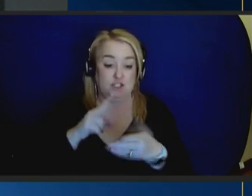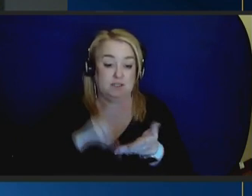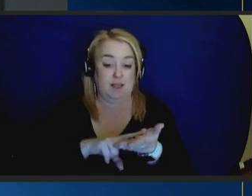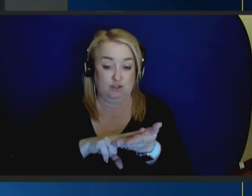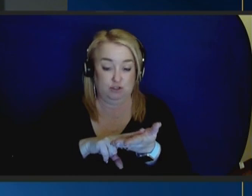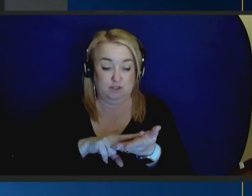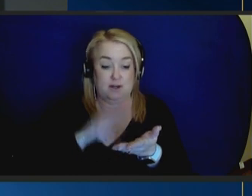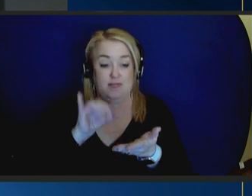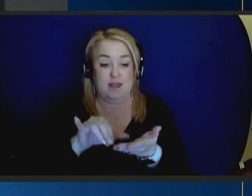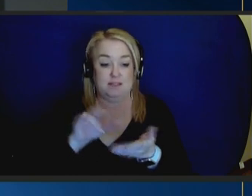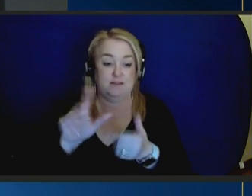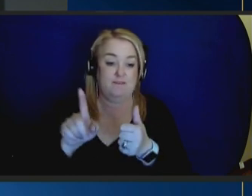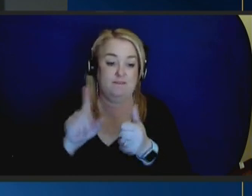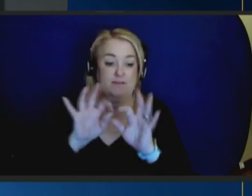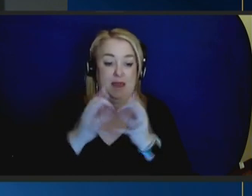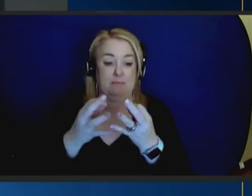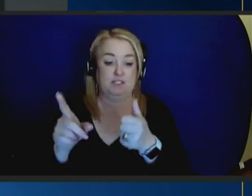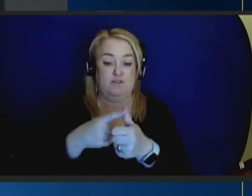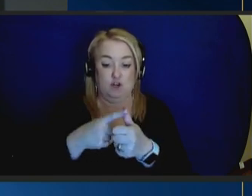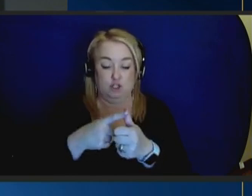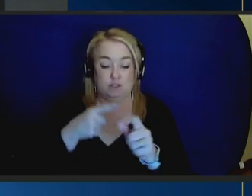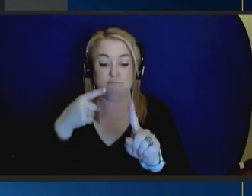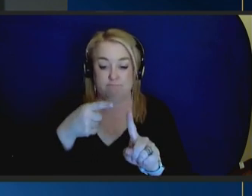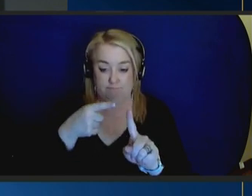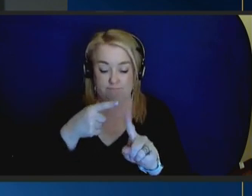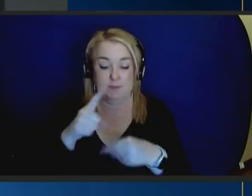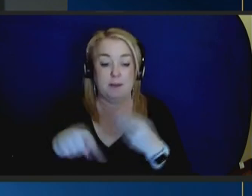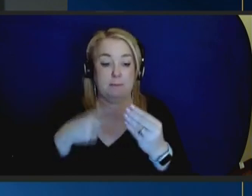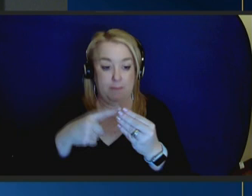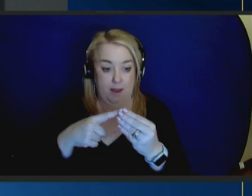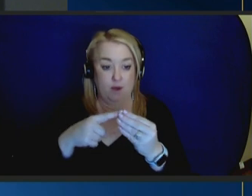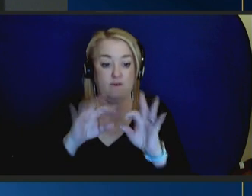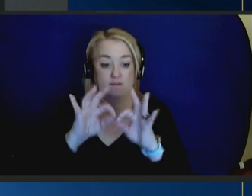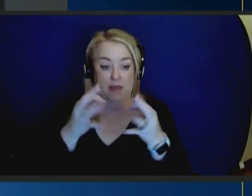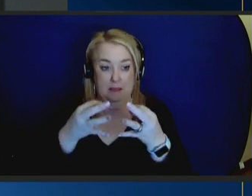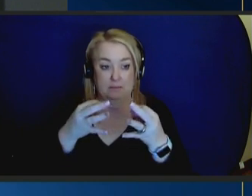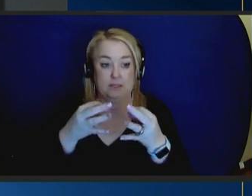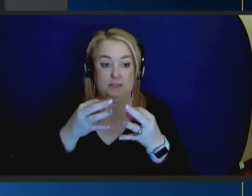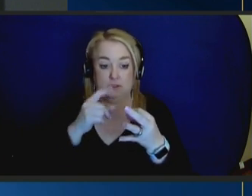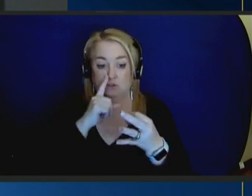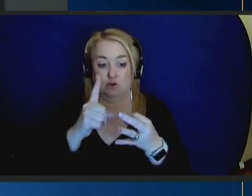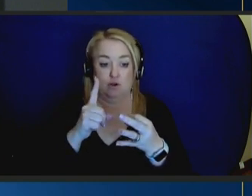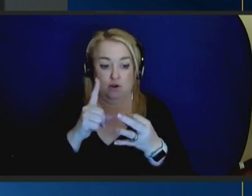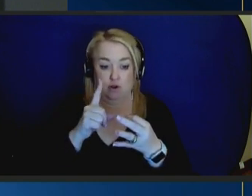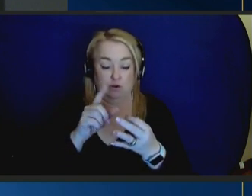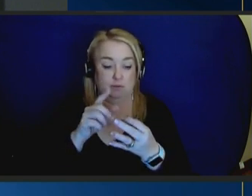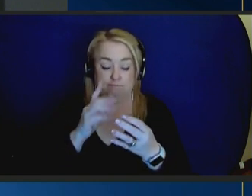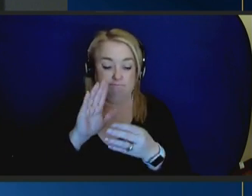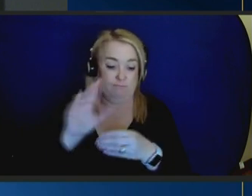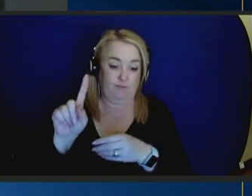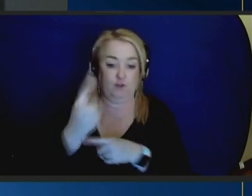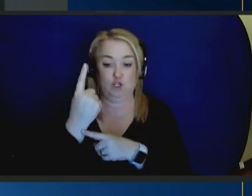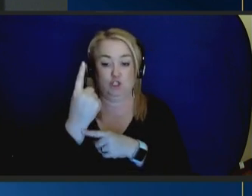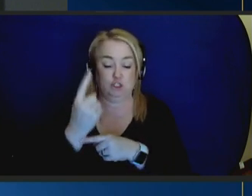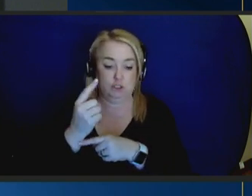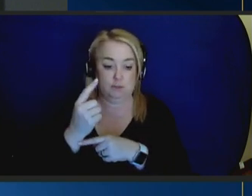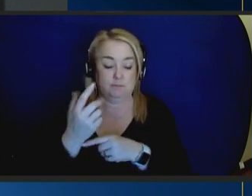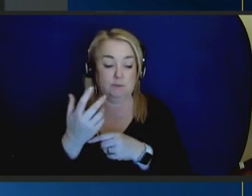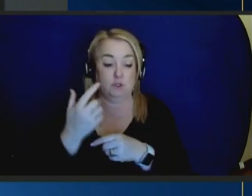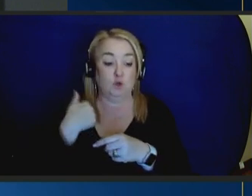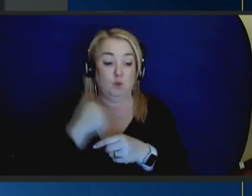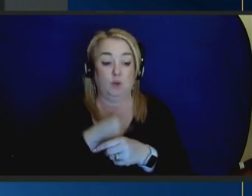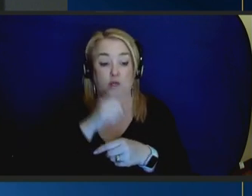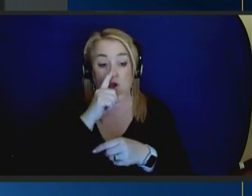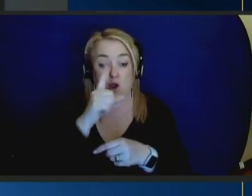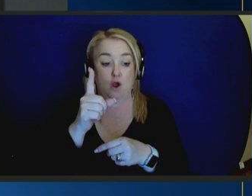really is about, about putting families at the forefront. Family First is re-envisioning child welfare